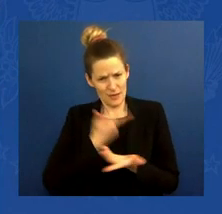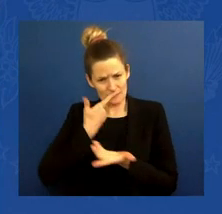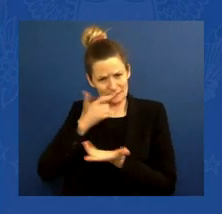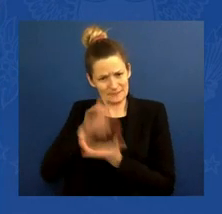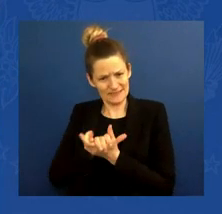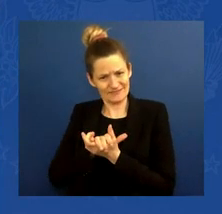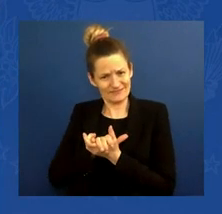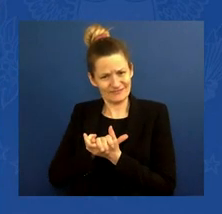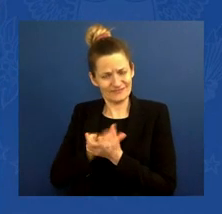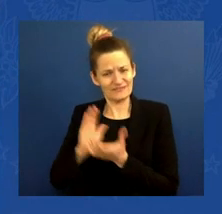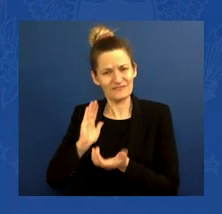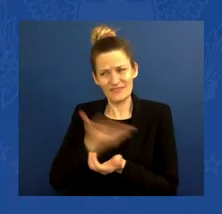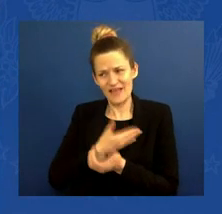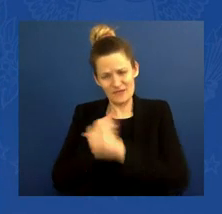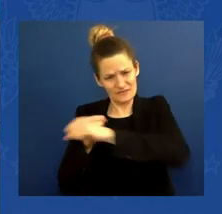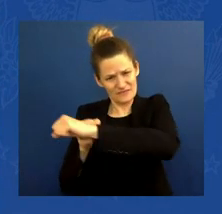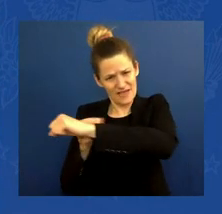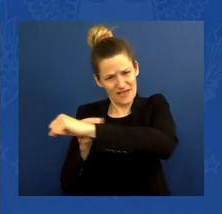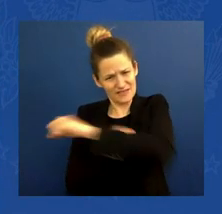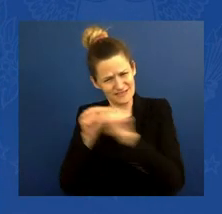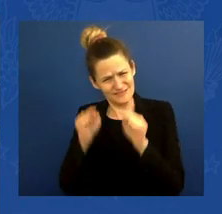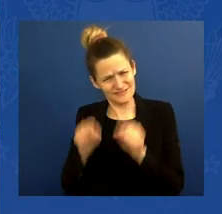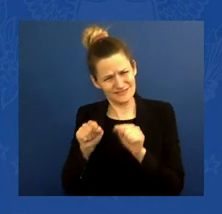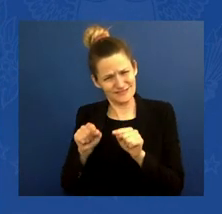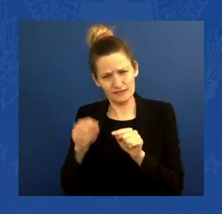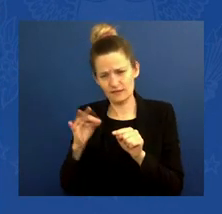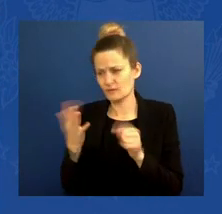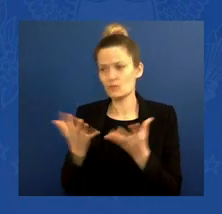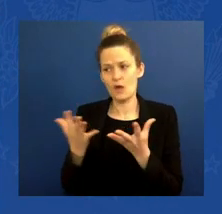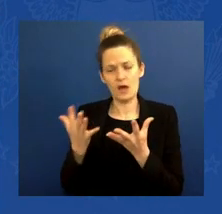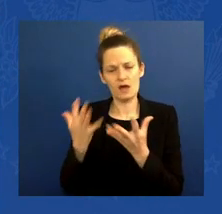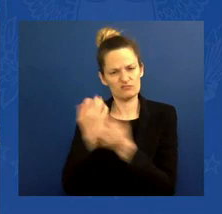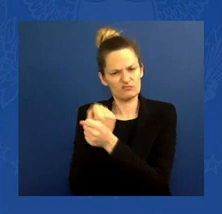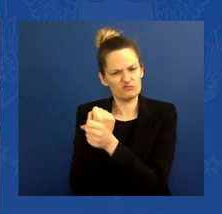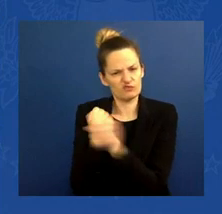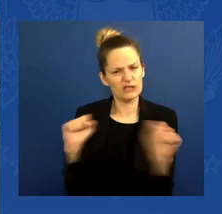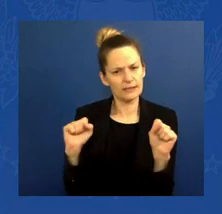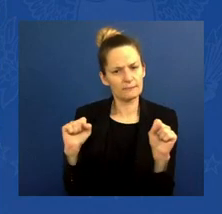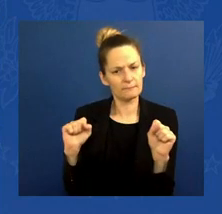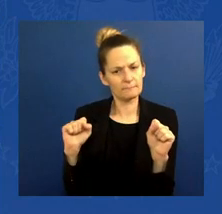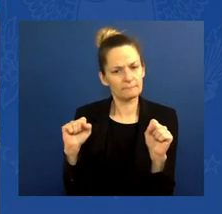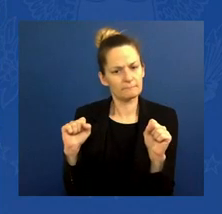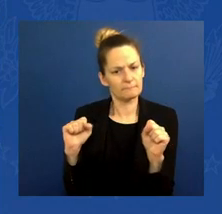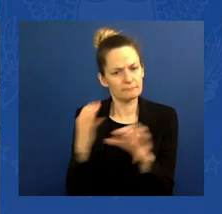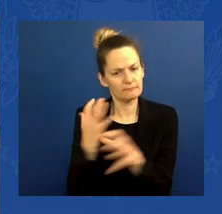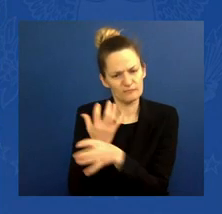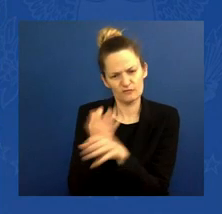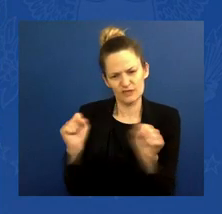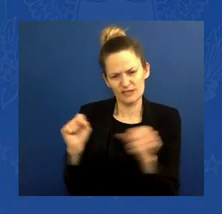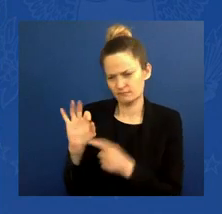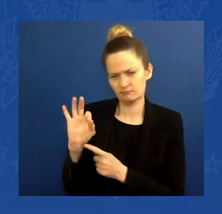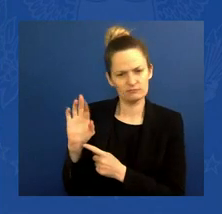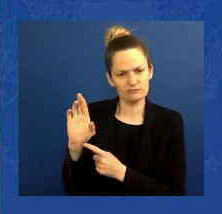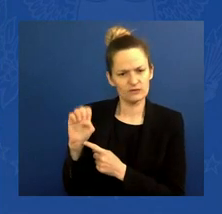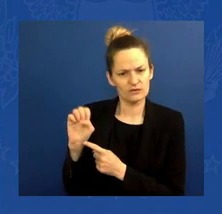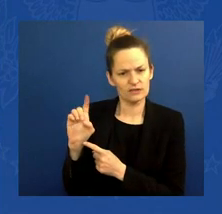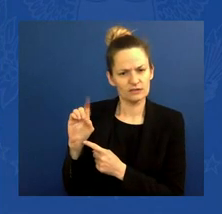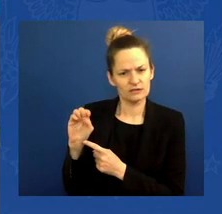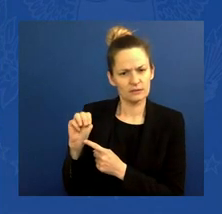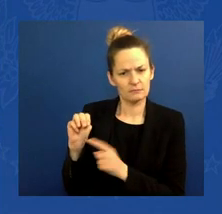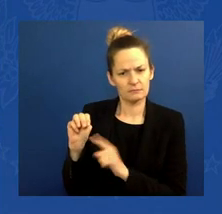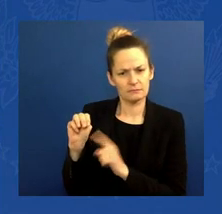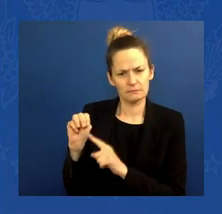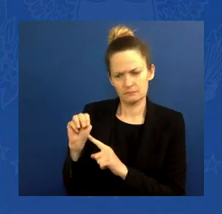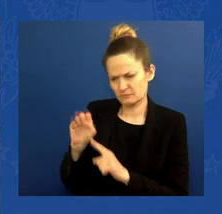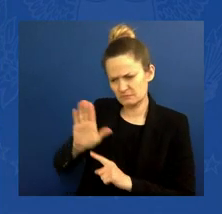about the right of people to determine their own future. It's about making sure Ukraine never, will never be a victory for Putin, no matter